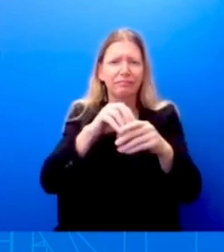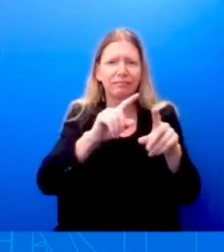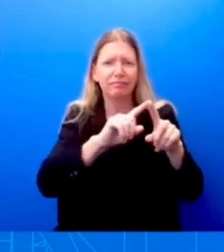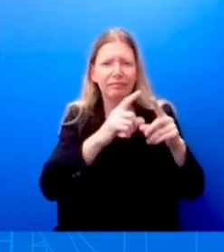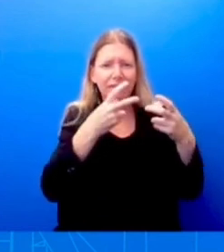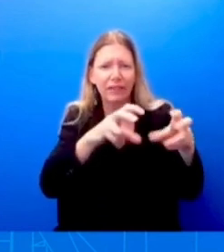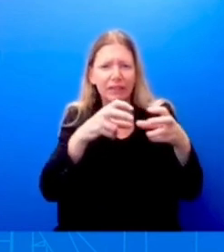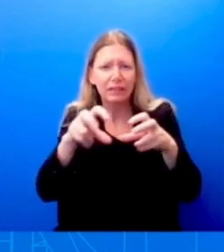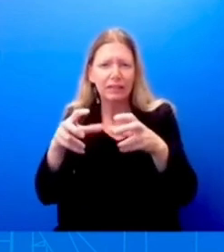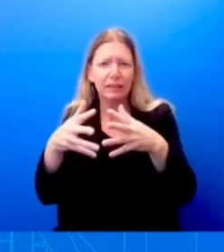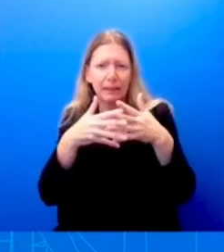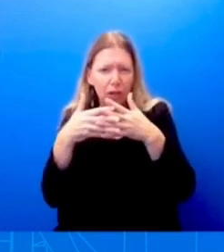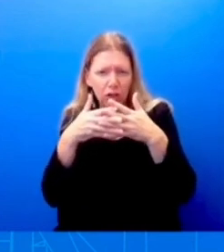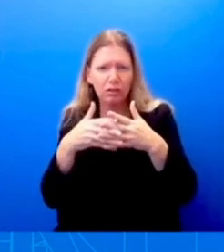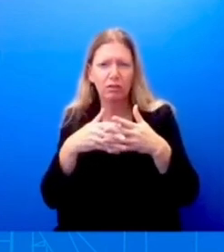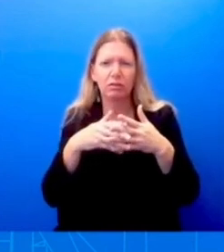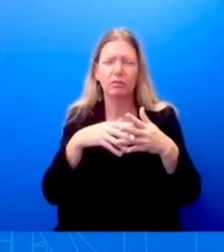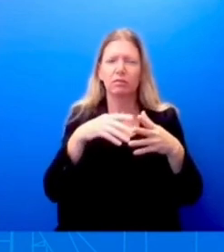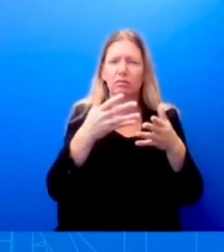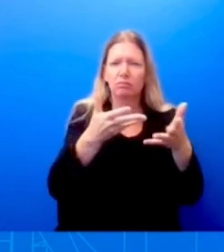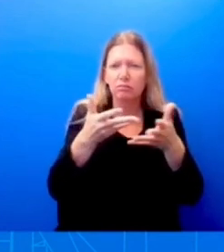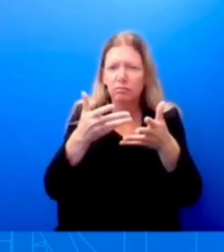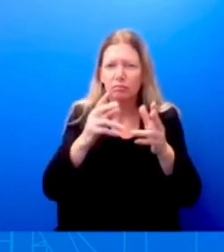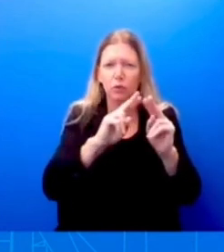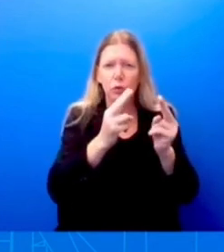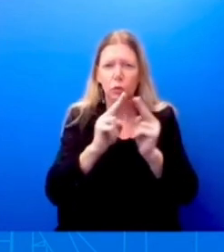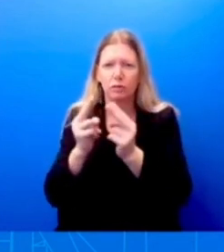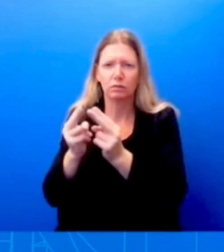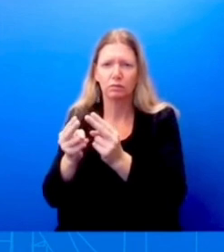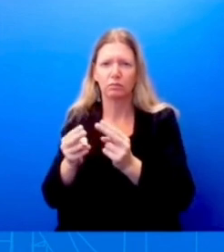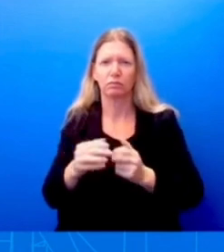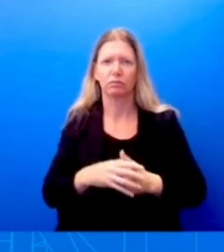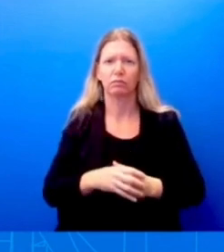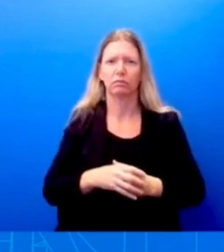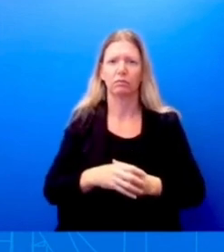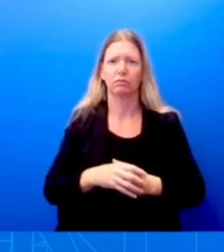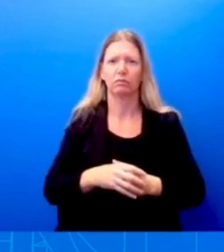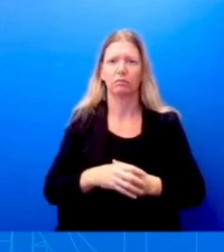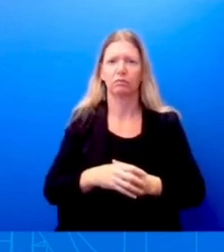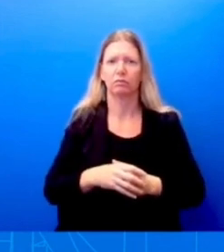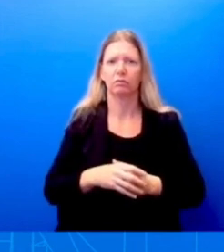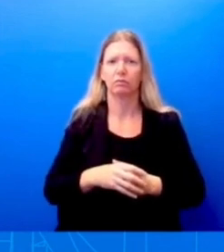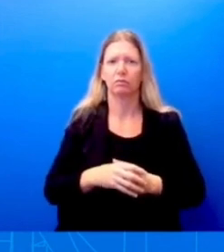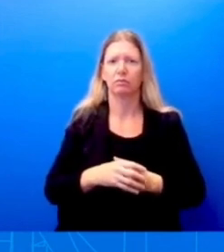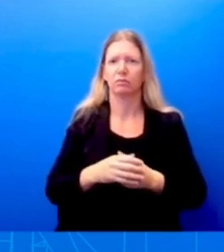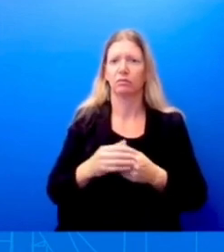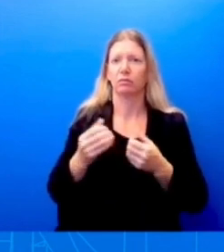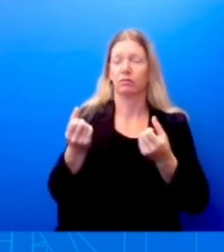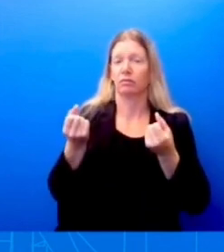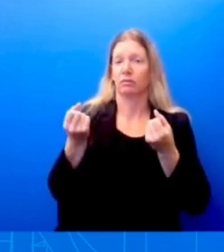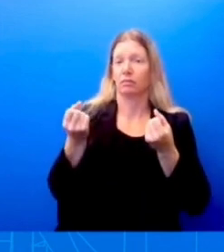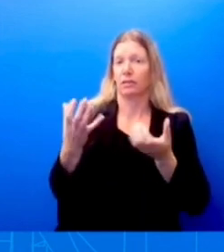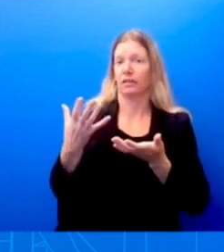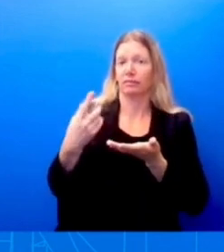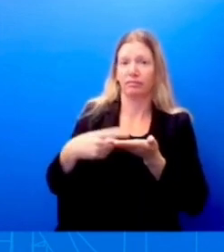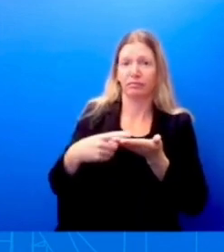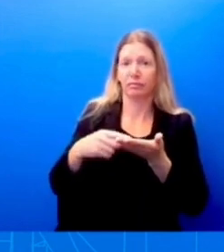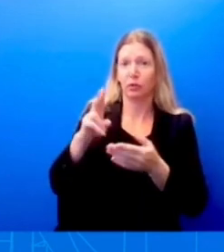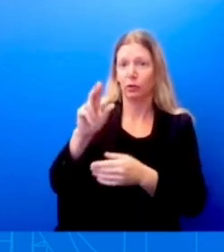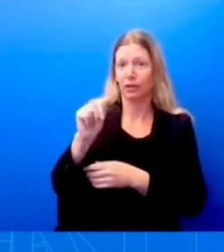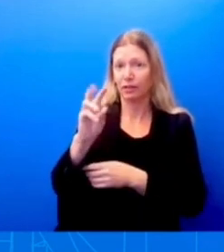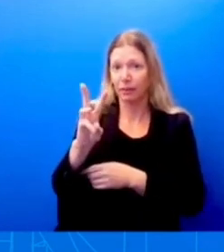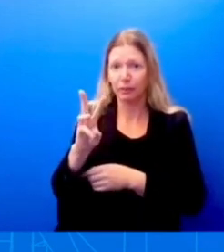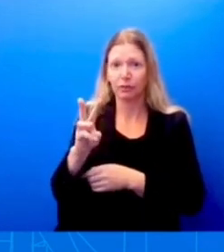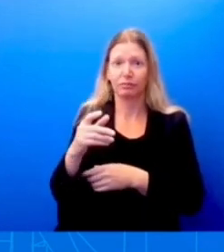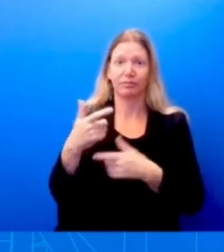have been in many other, many of these, uh, other discussions with the UAW and the big three automakers. Uh, and, look,